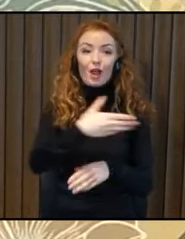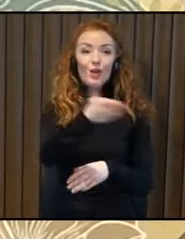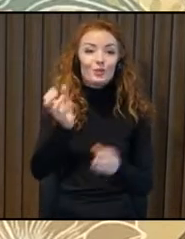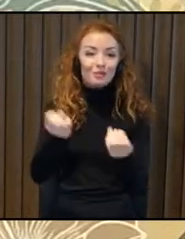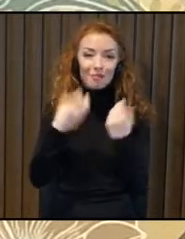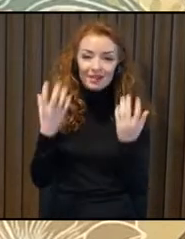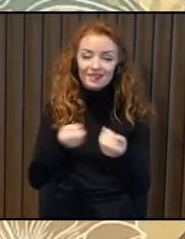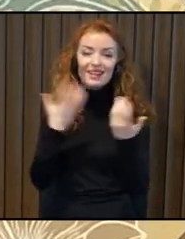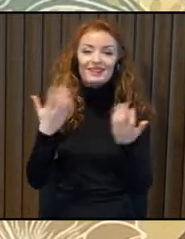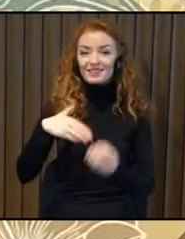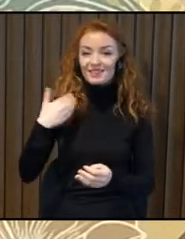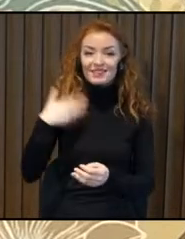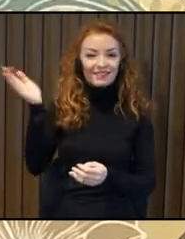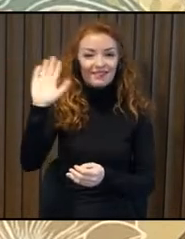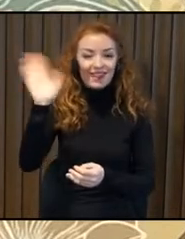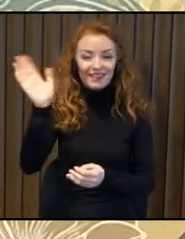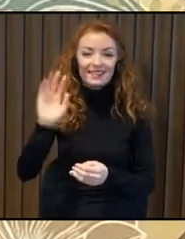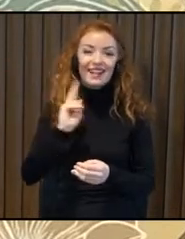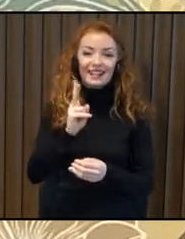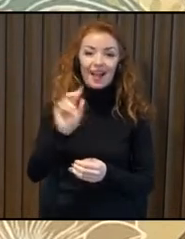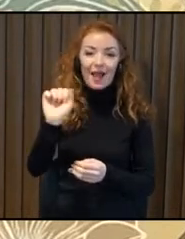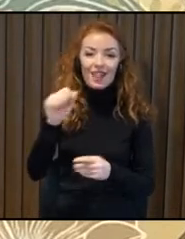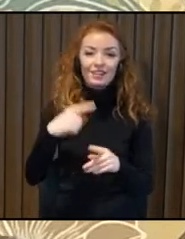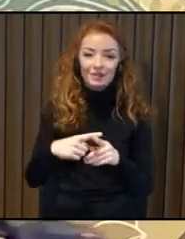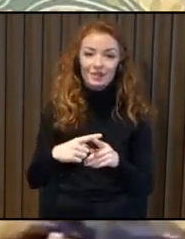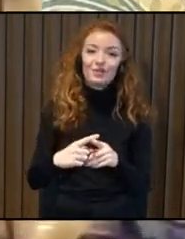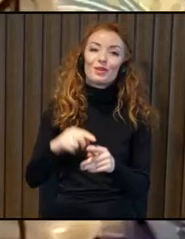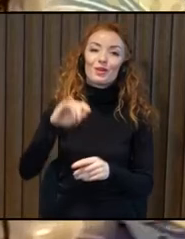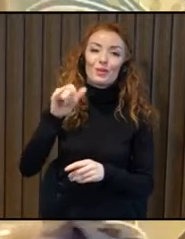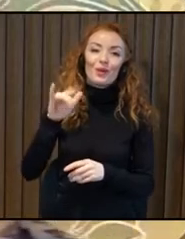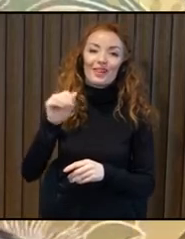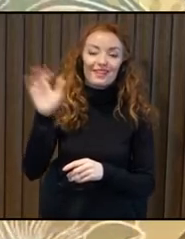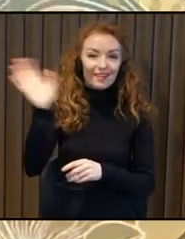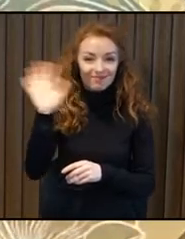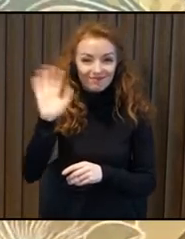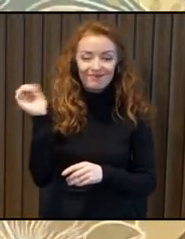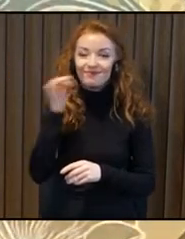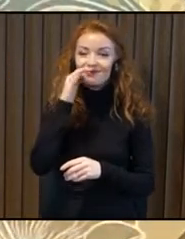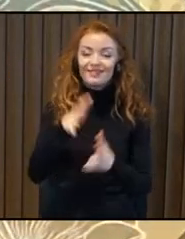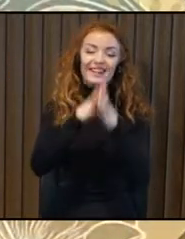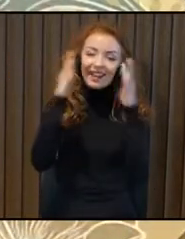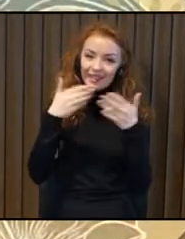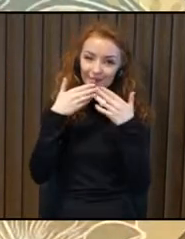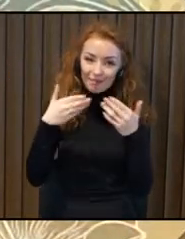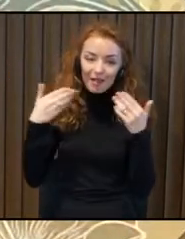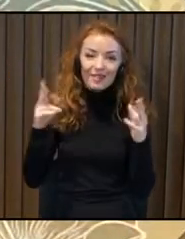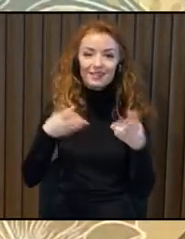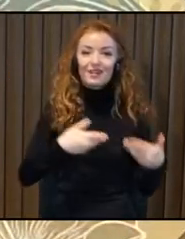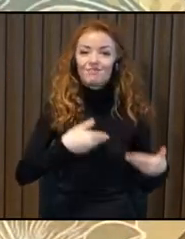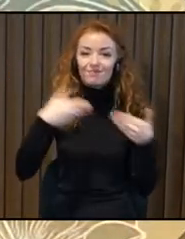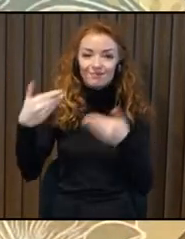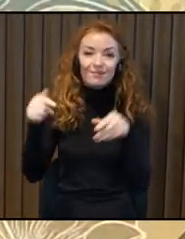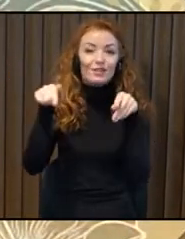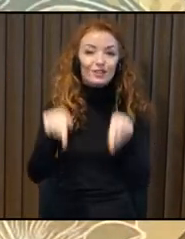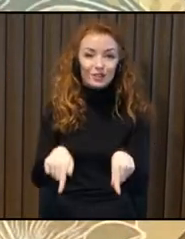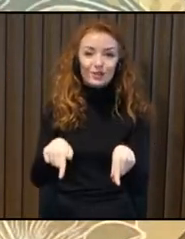Zederbrandt. Please. Thank you. And thank you for inviting us to this conference. I hope you all had a good break.